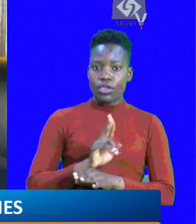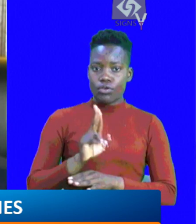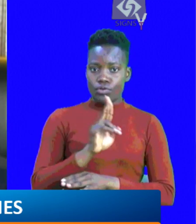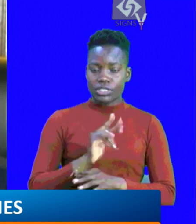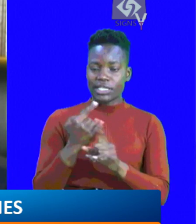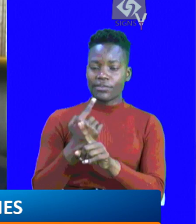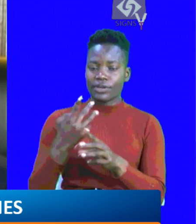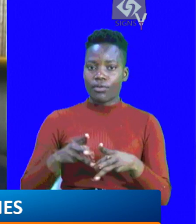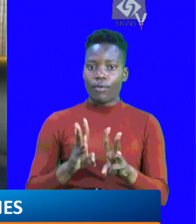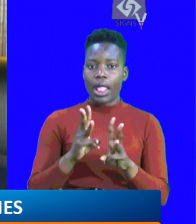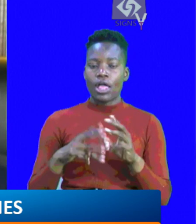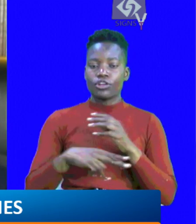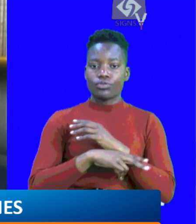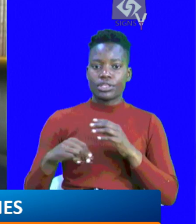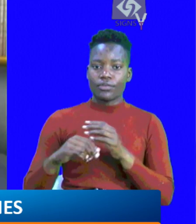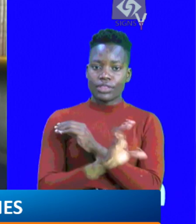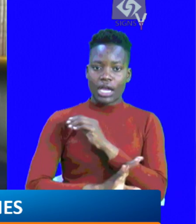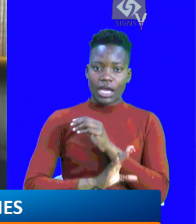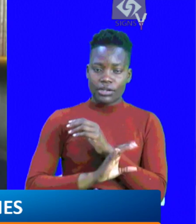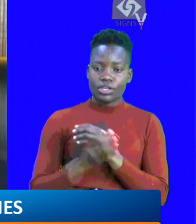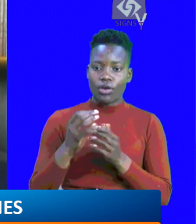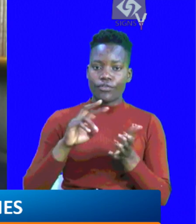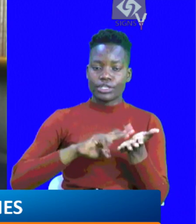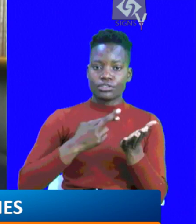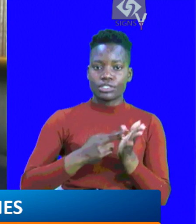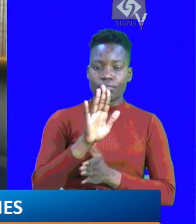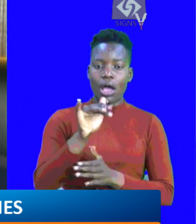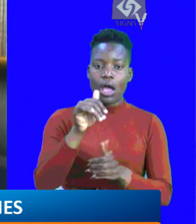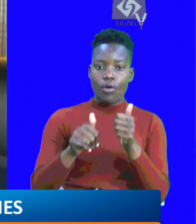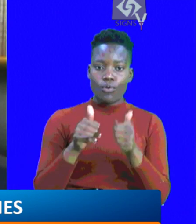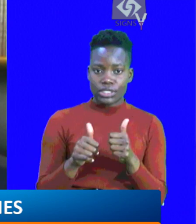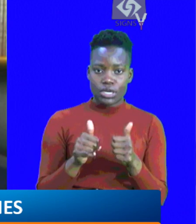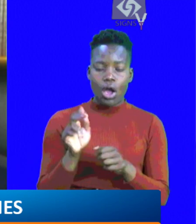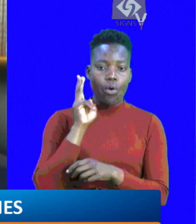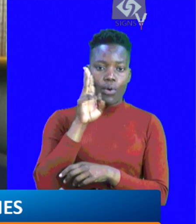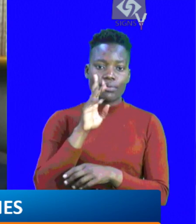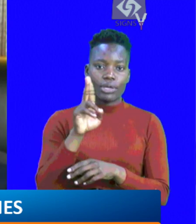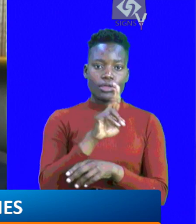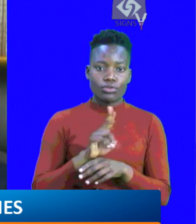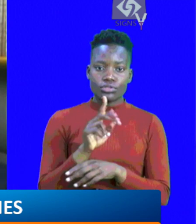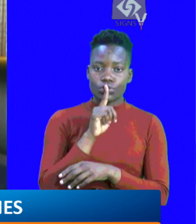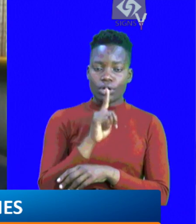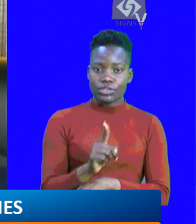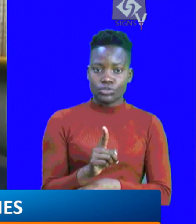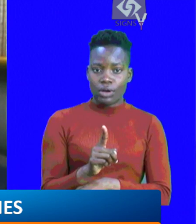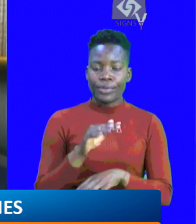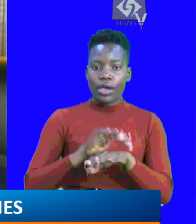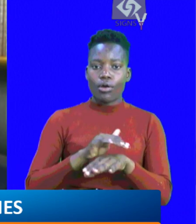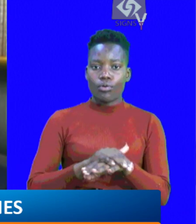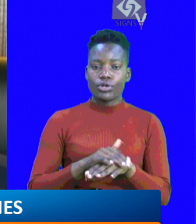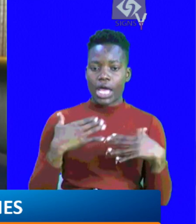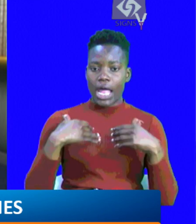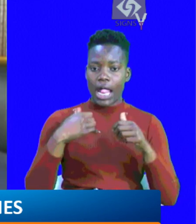where facility owners use underhand tactics to rob the country off resources that would be otherwise